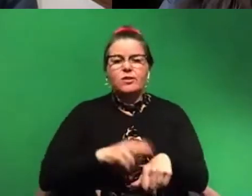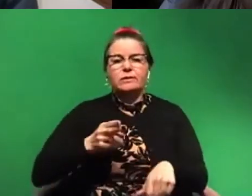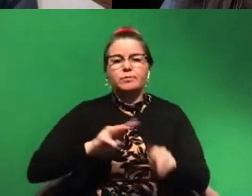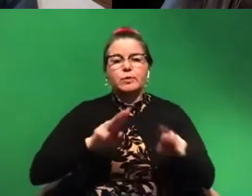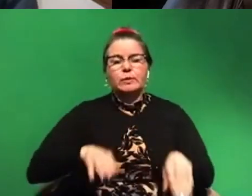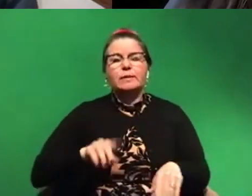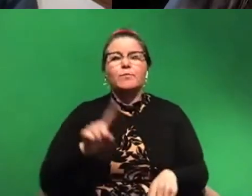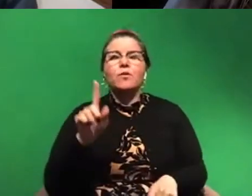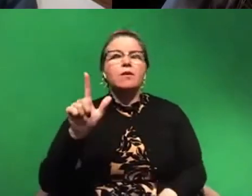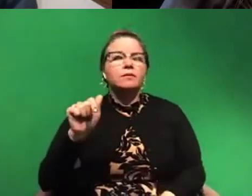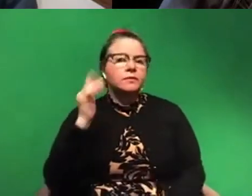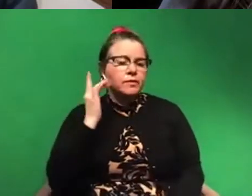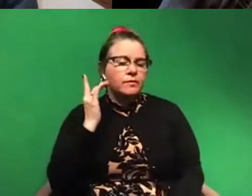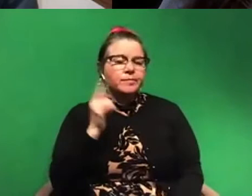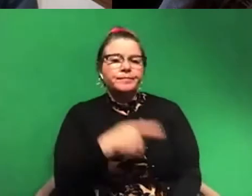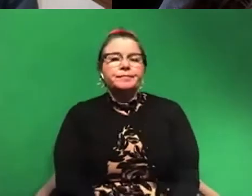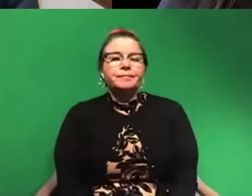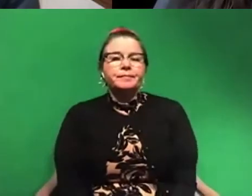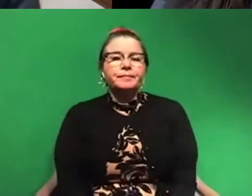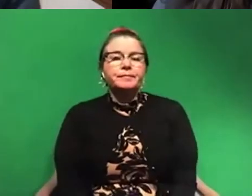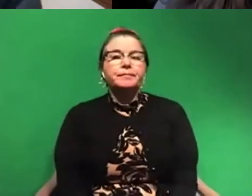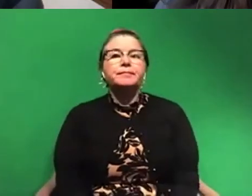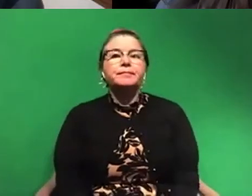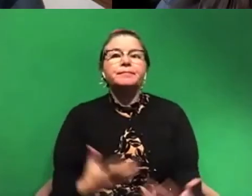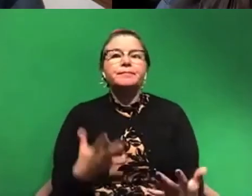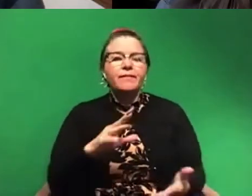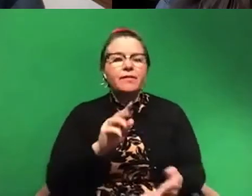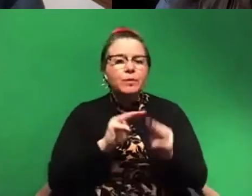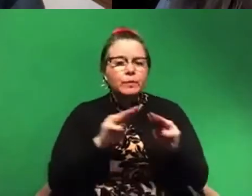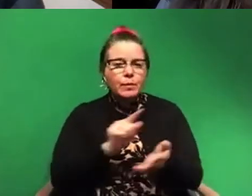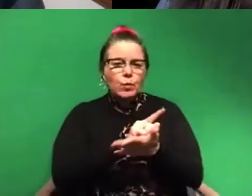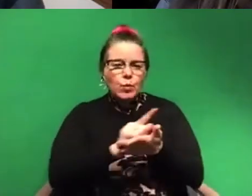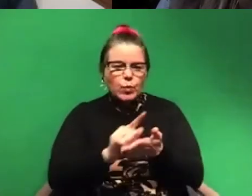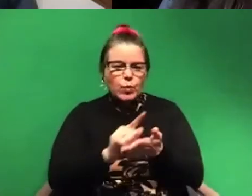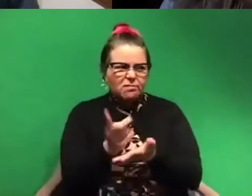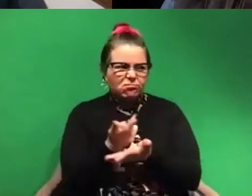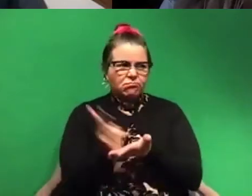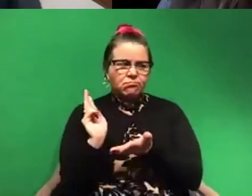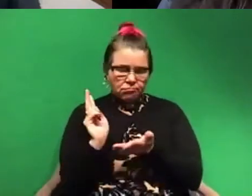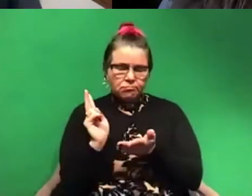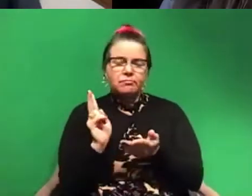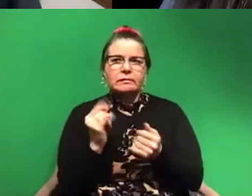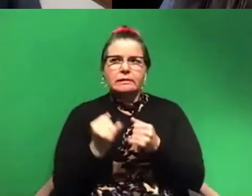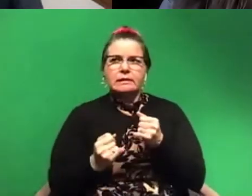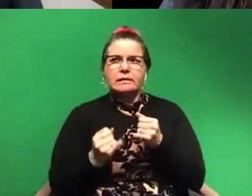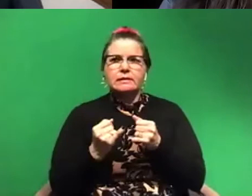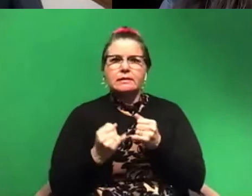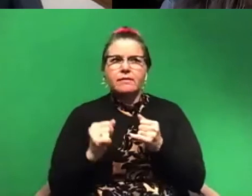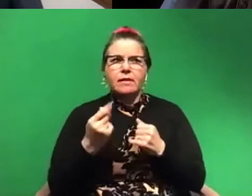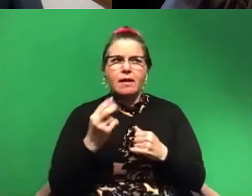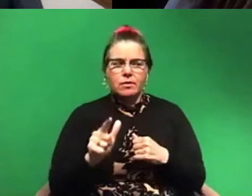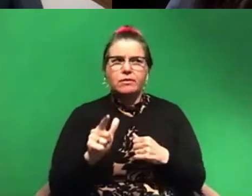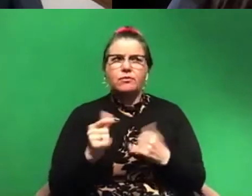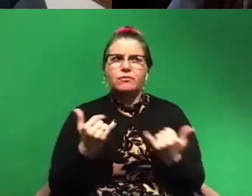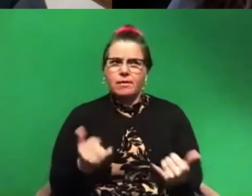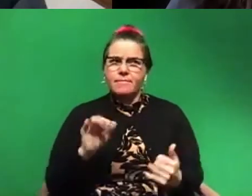We had a museum week with them a couple weeks ago at the end of April because it's currently May. All the time is running together in my head.